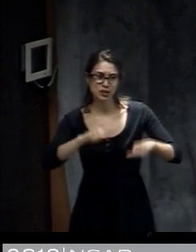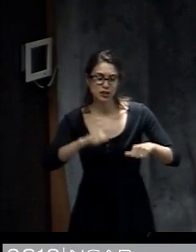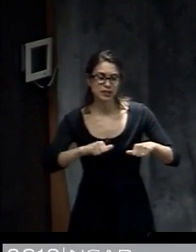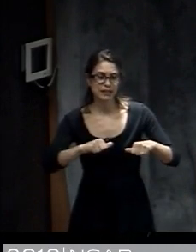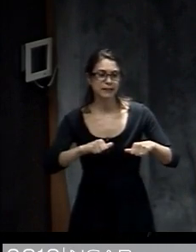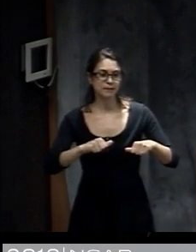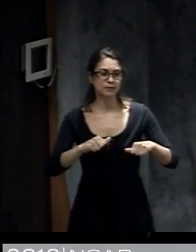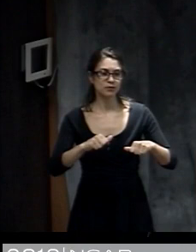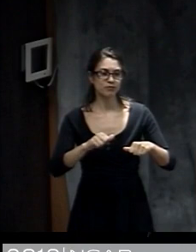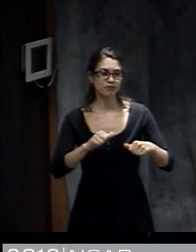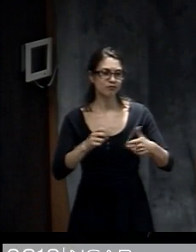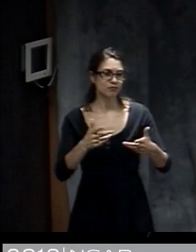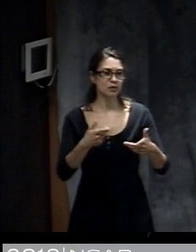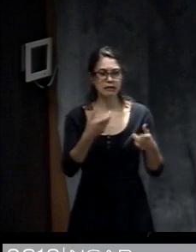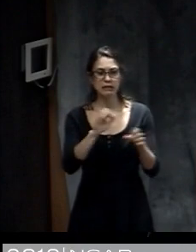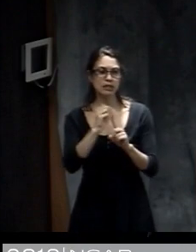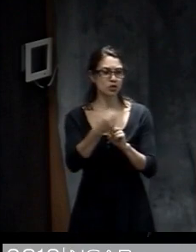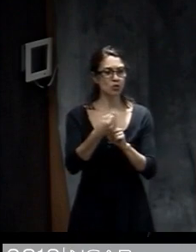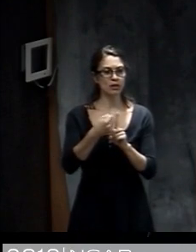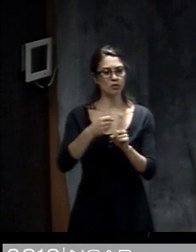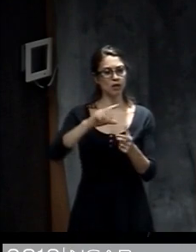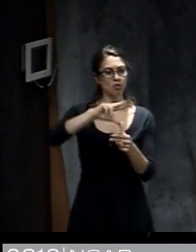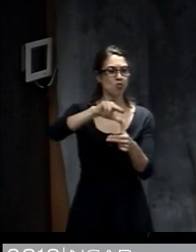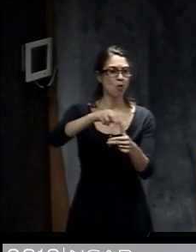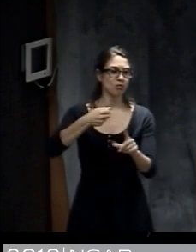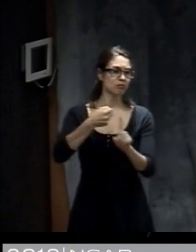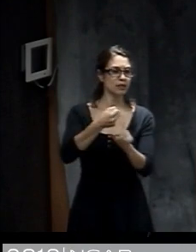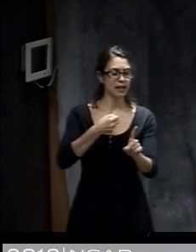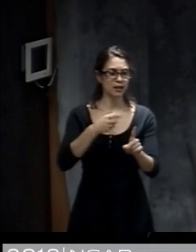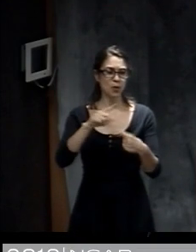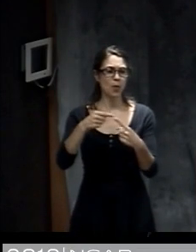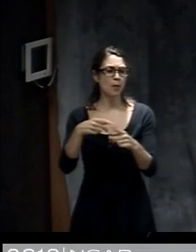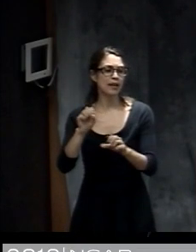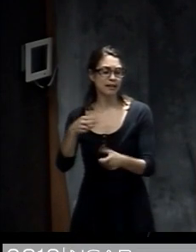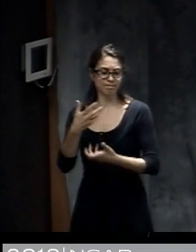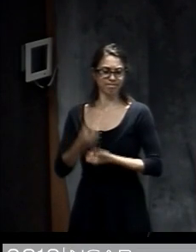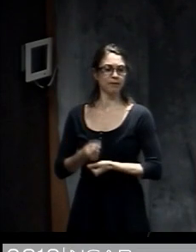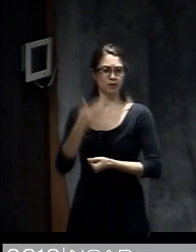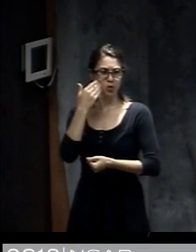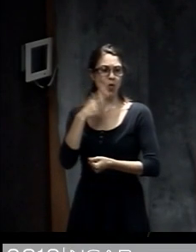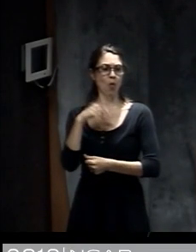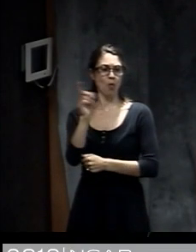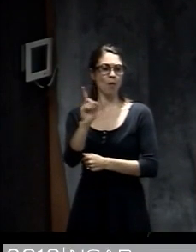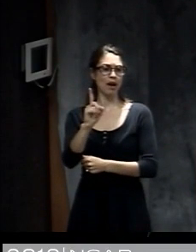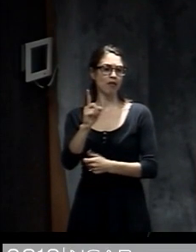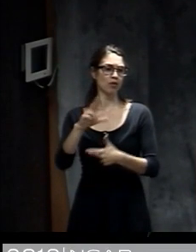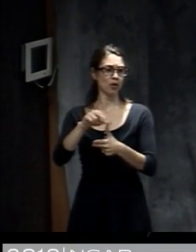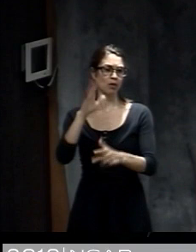uncertainty around that. And kind of when you can say with confidence that the hurricane is likely to hit West Florida.